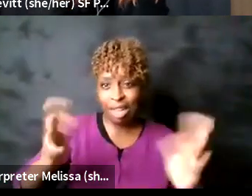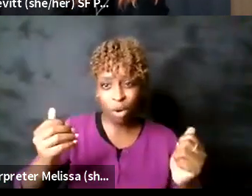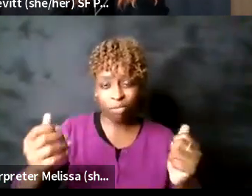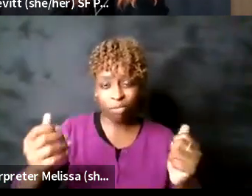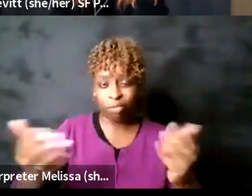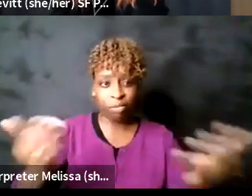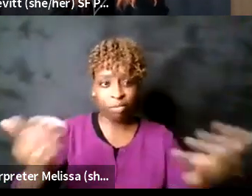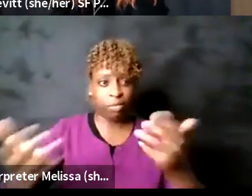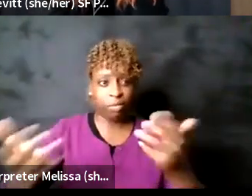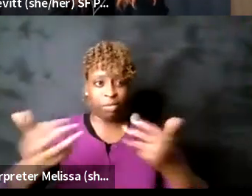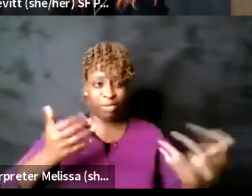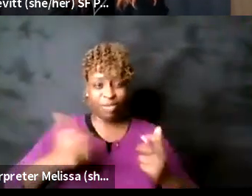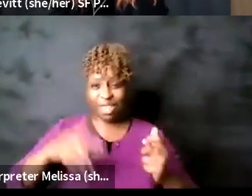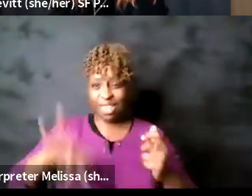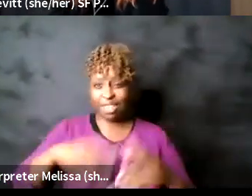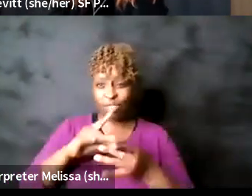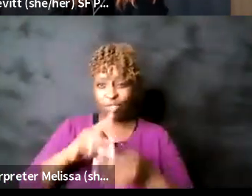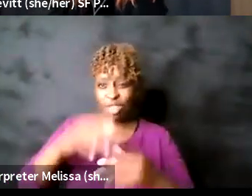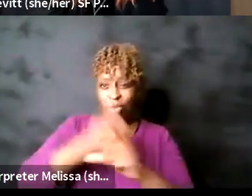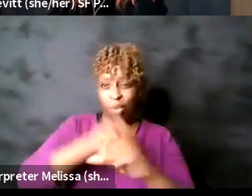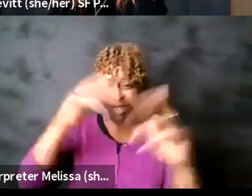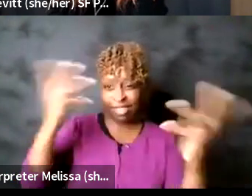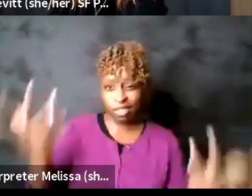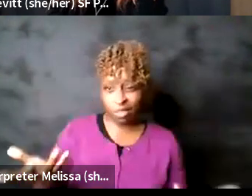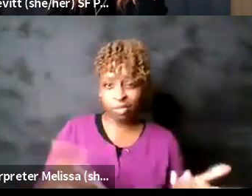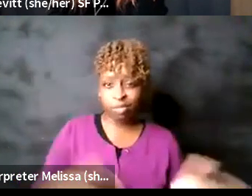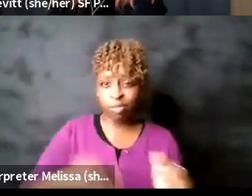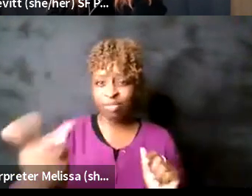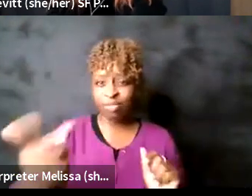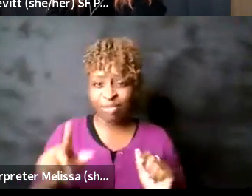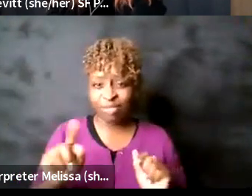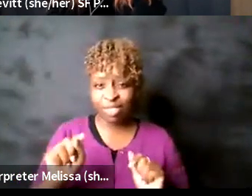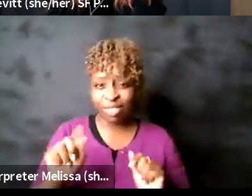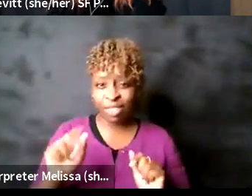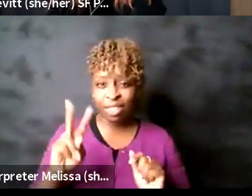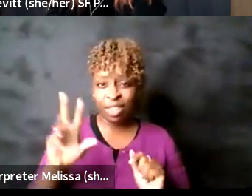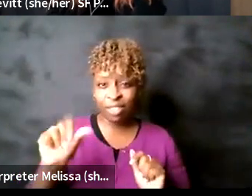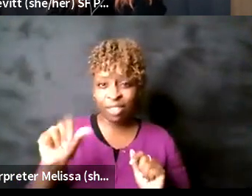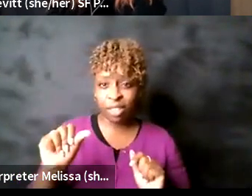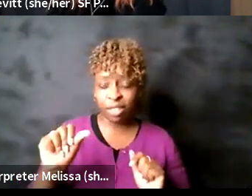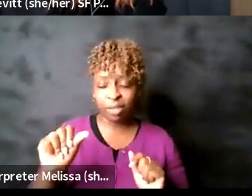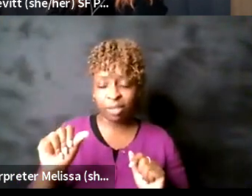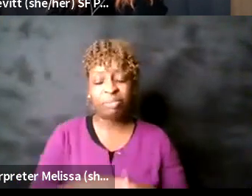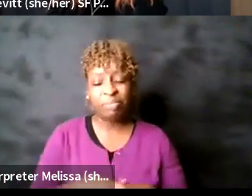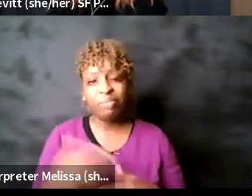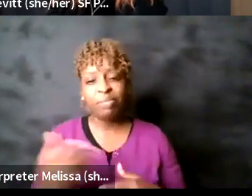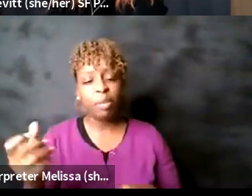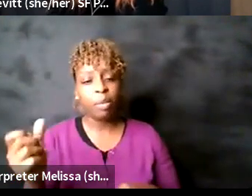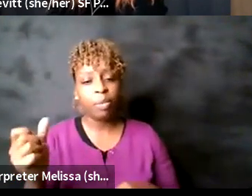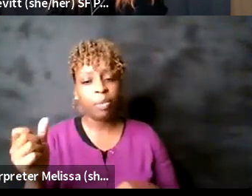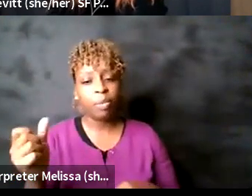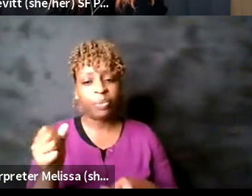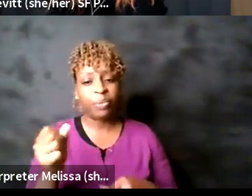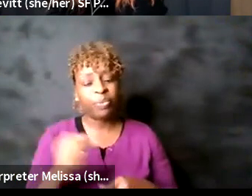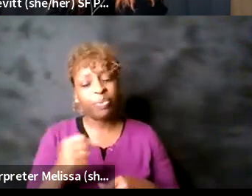davia yeah i'd love to chime in on that mostly because it's um some investigation that